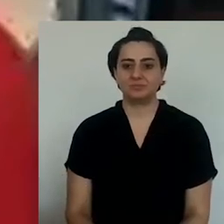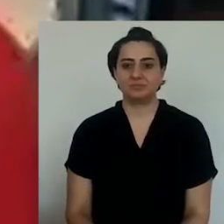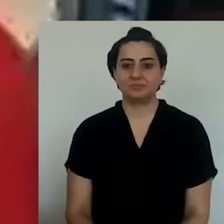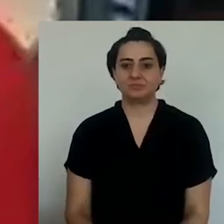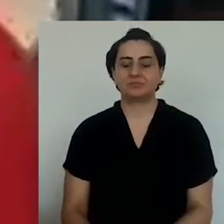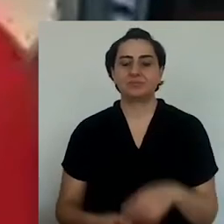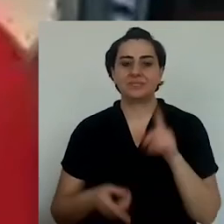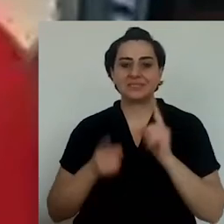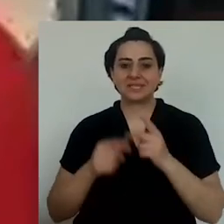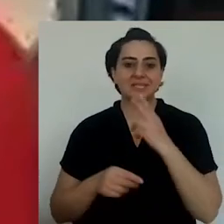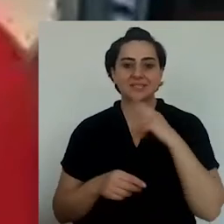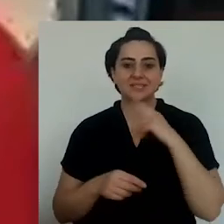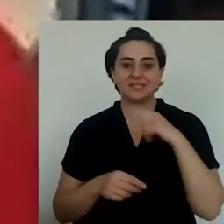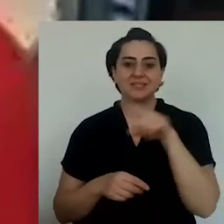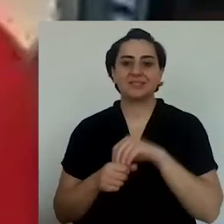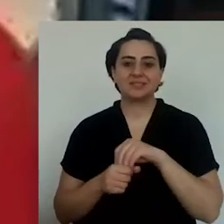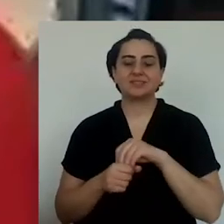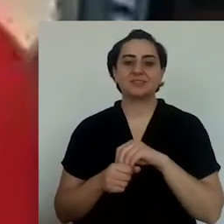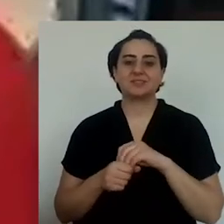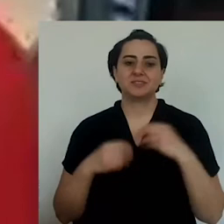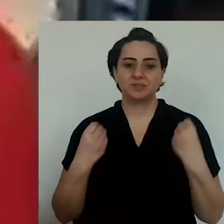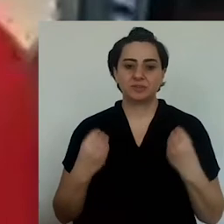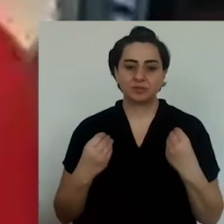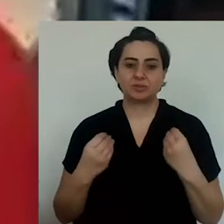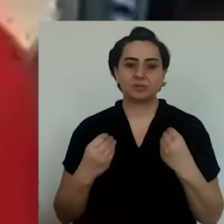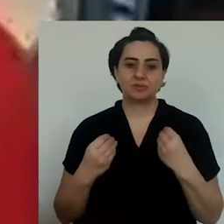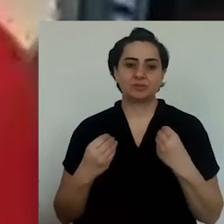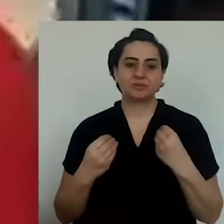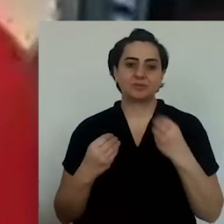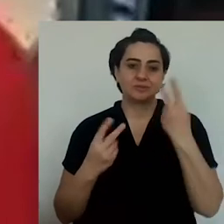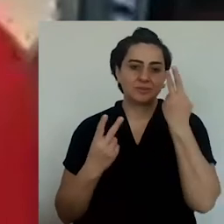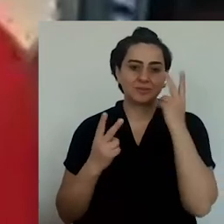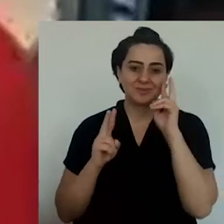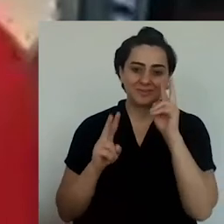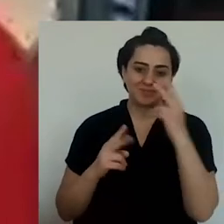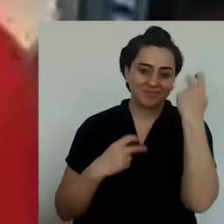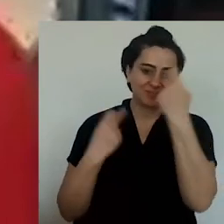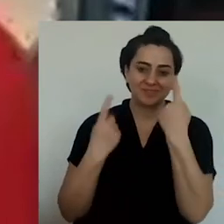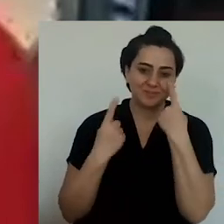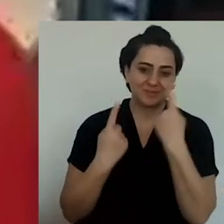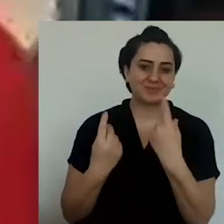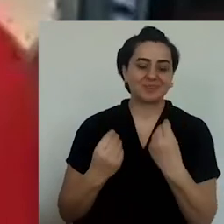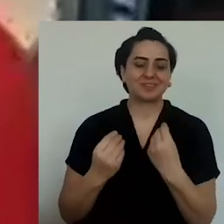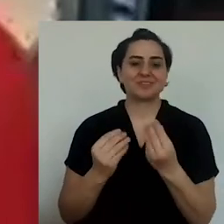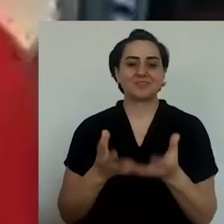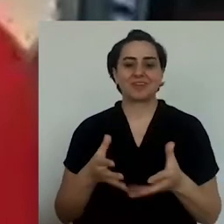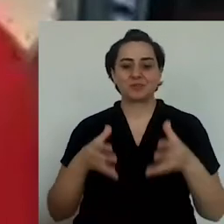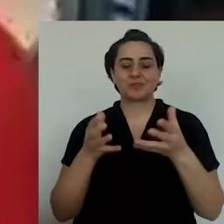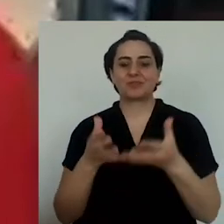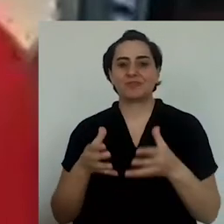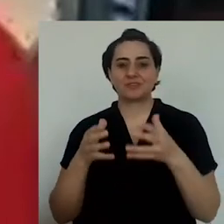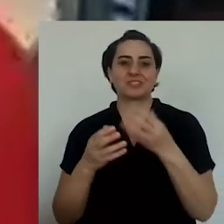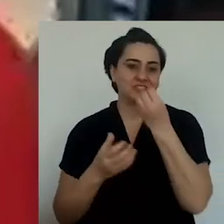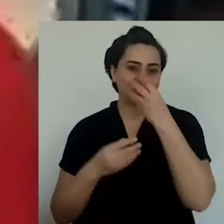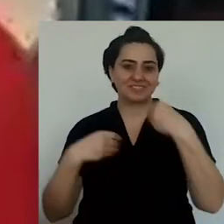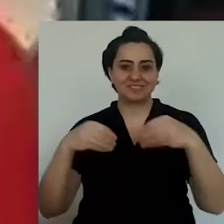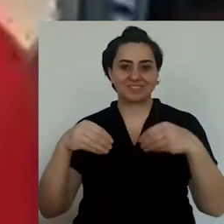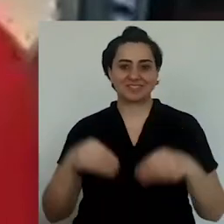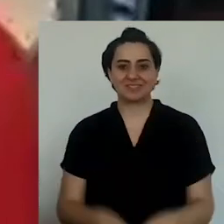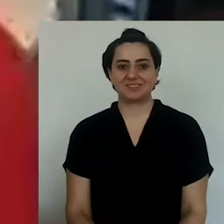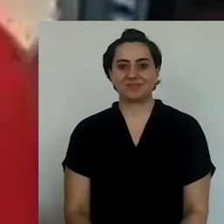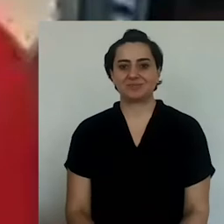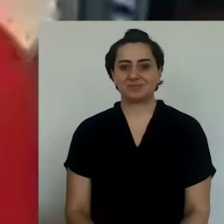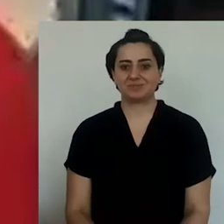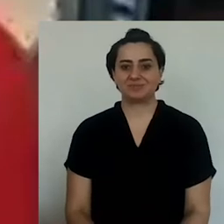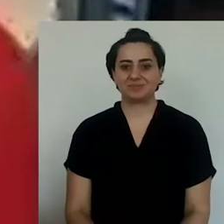Roma women sit there and they form a great view with their